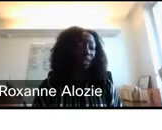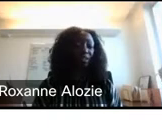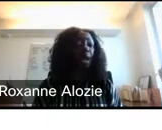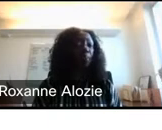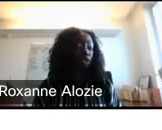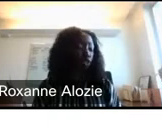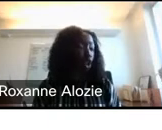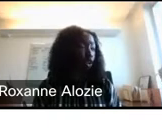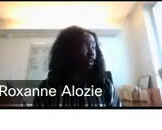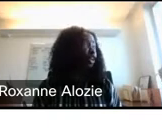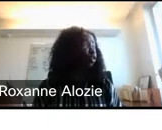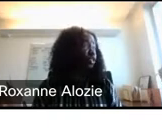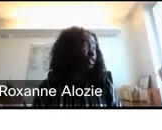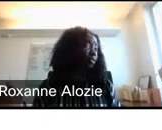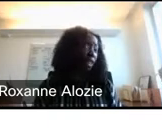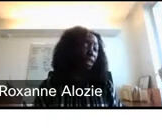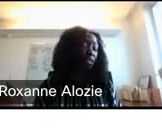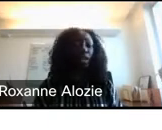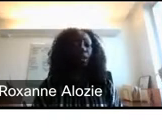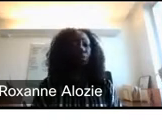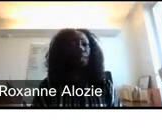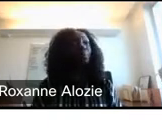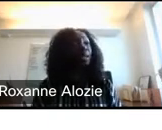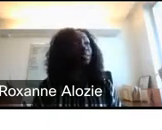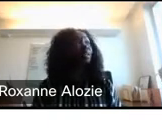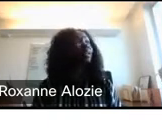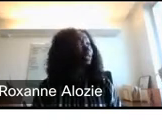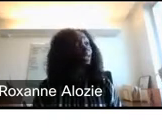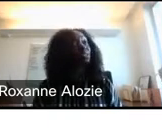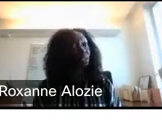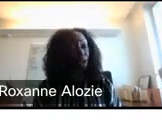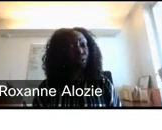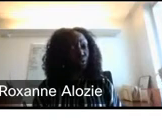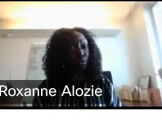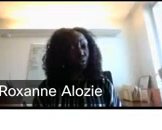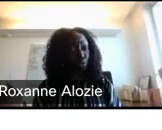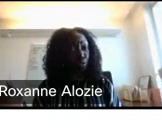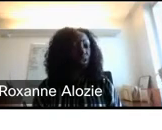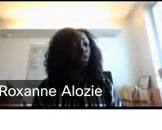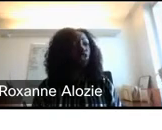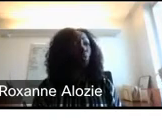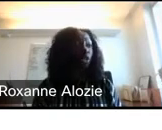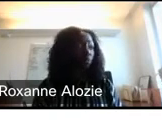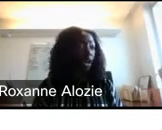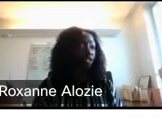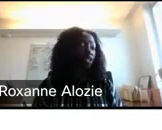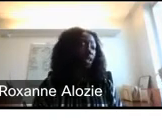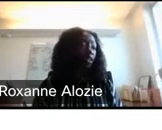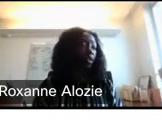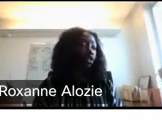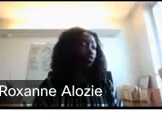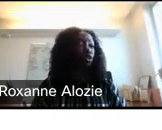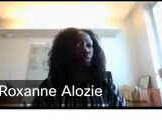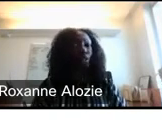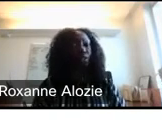year if not much longer in order to get financed really because of the complexity of those projects. Smaller projects